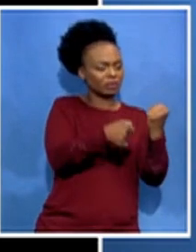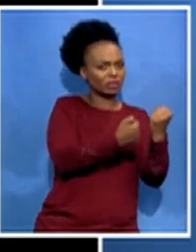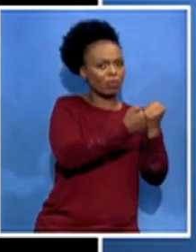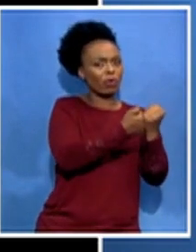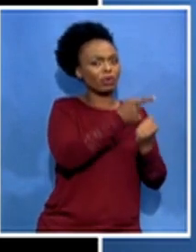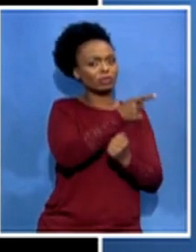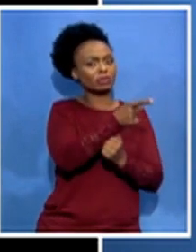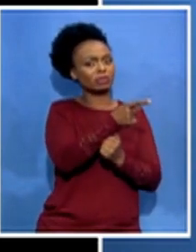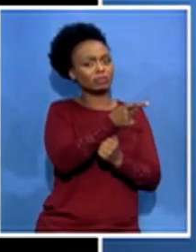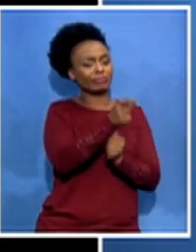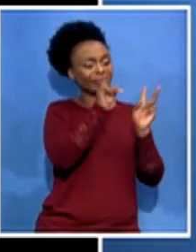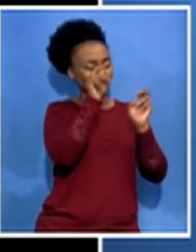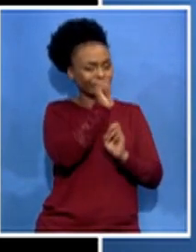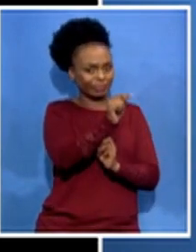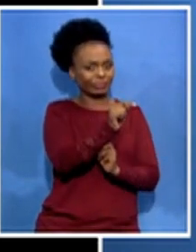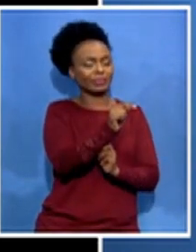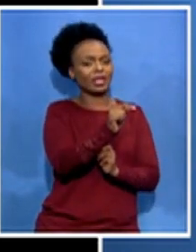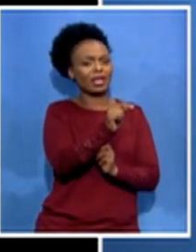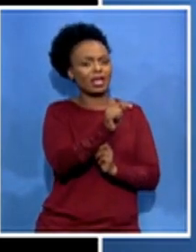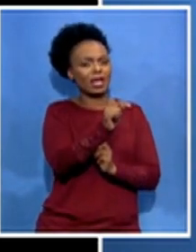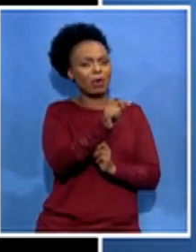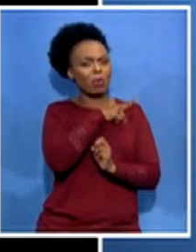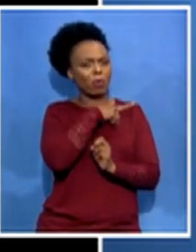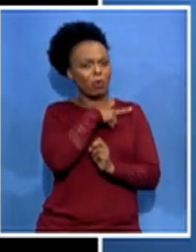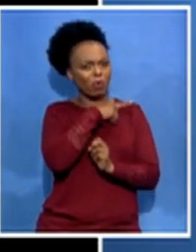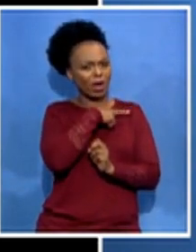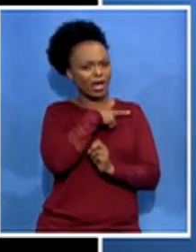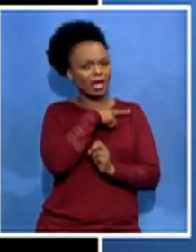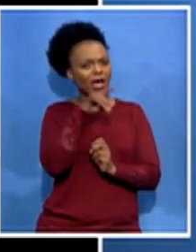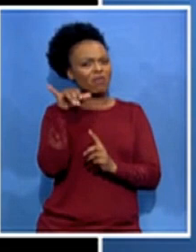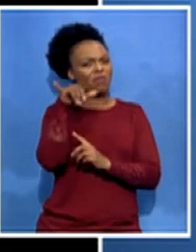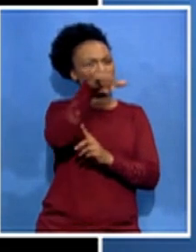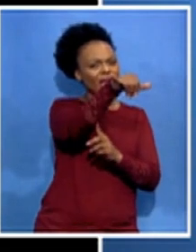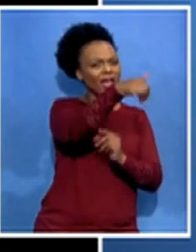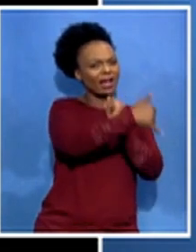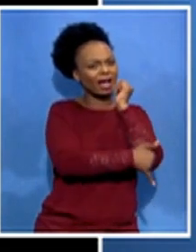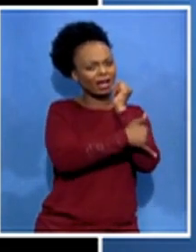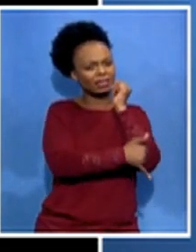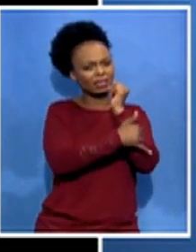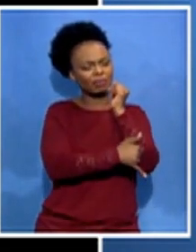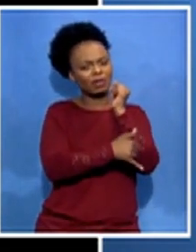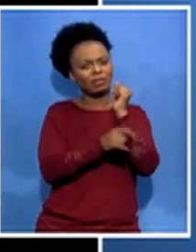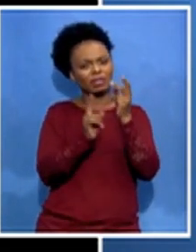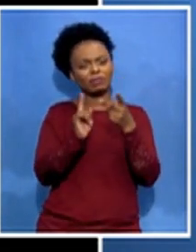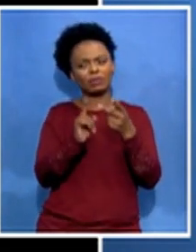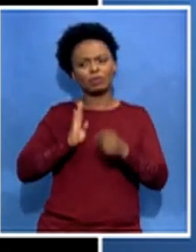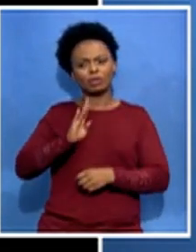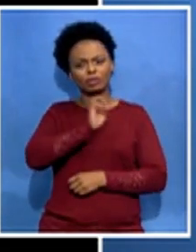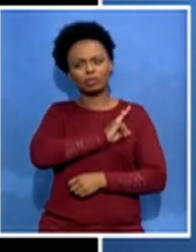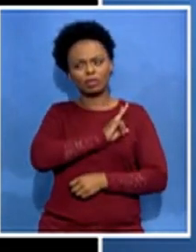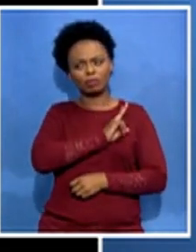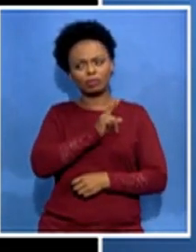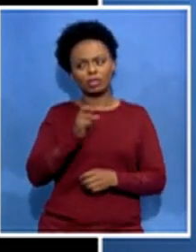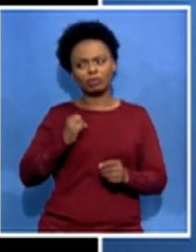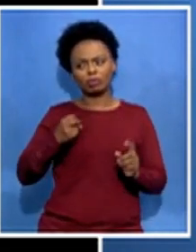you know they fled to countries such as belgium france and even today at times you still